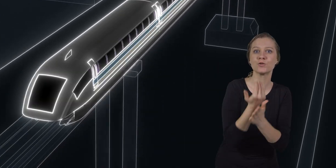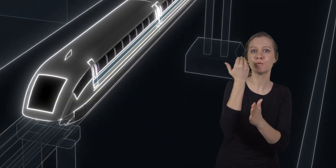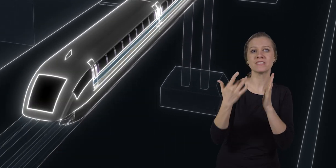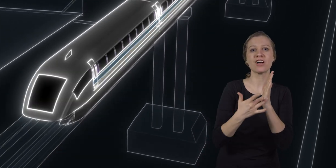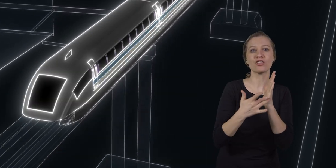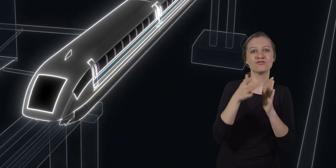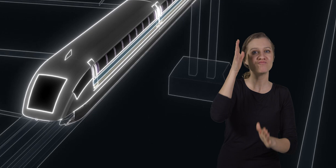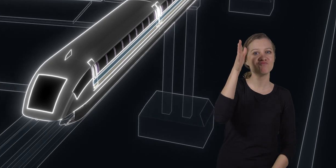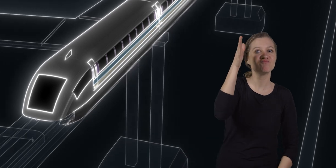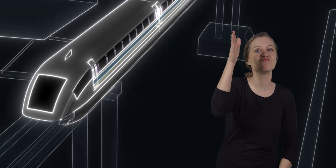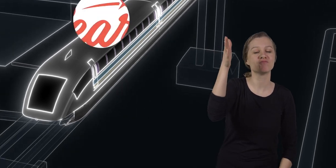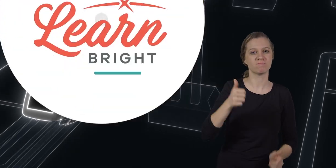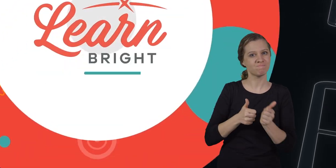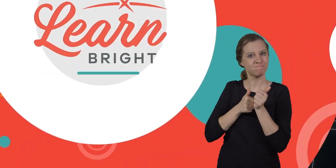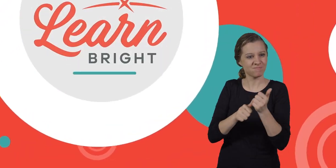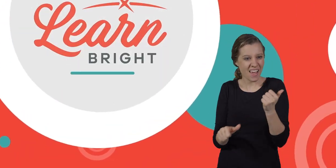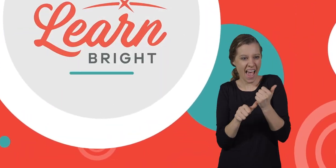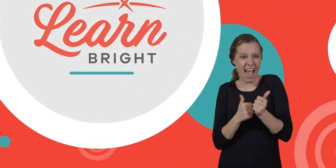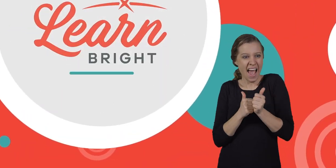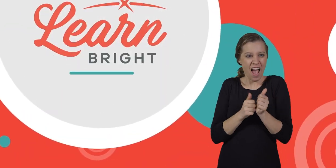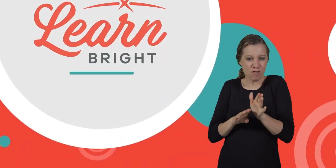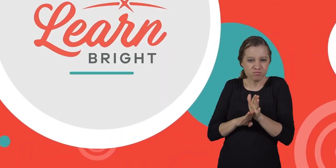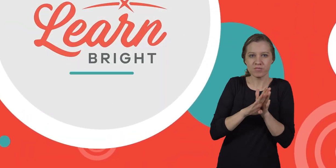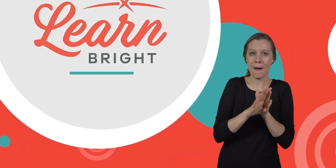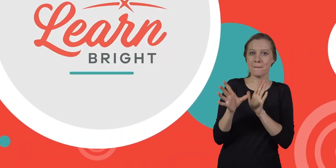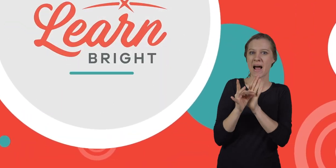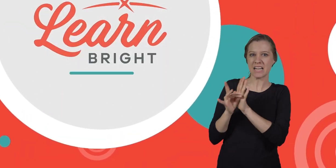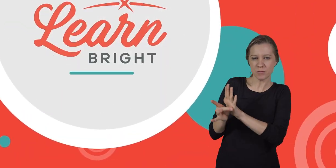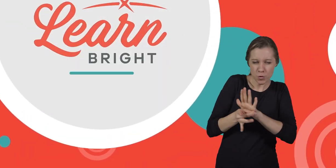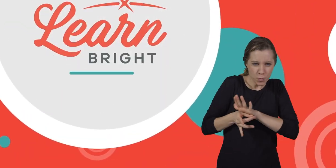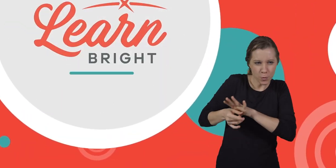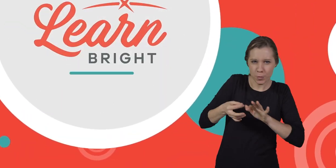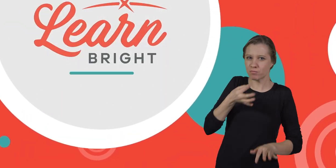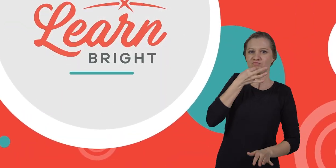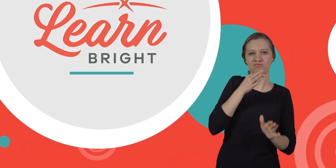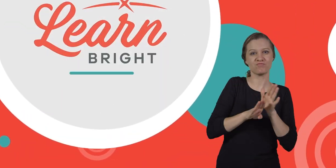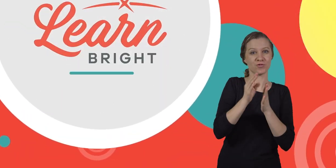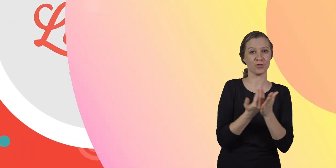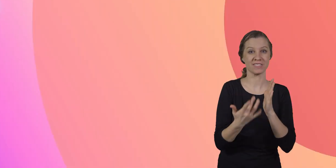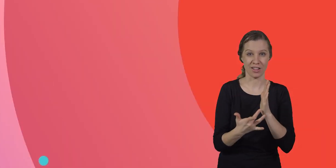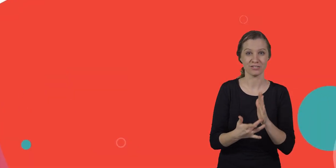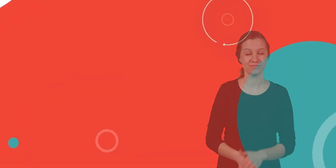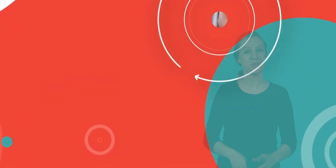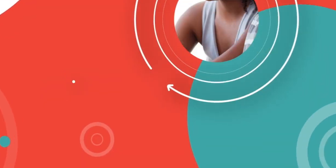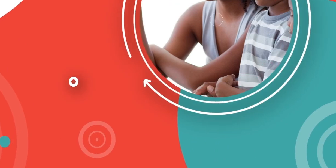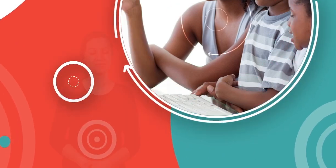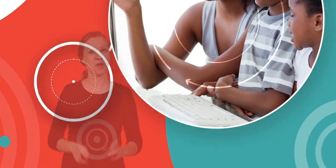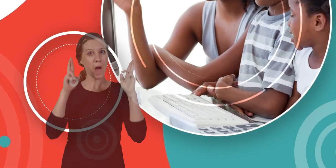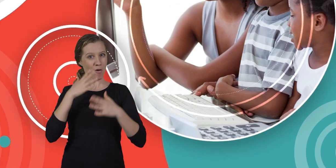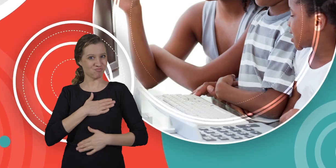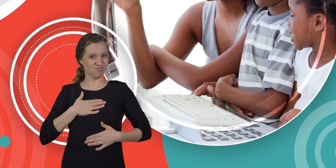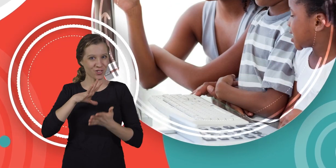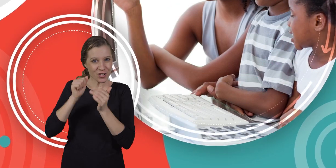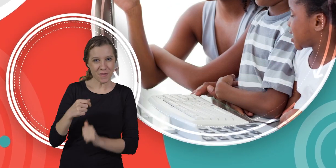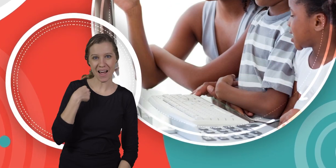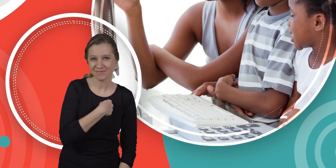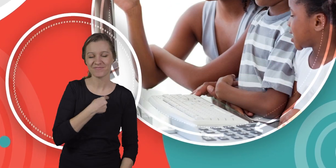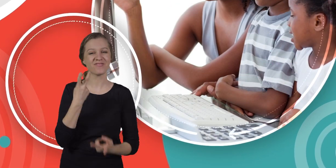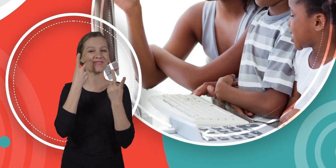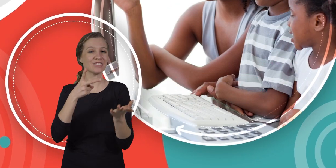power of magnetism hope you had fun learning with us visit us at learnbright.org